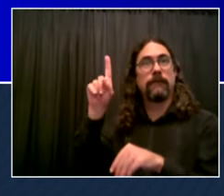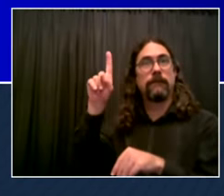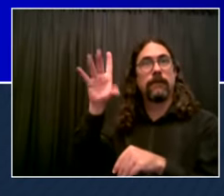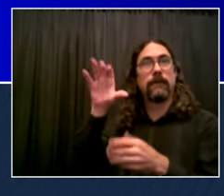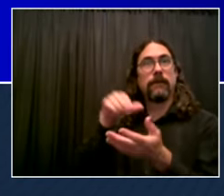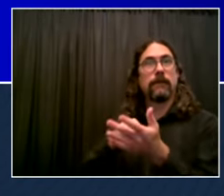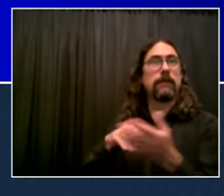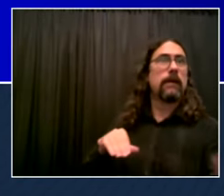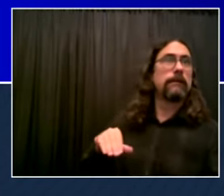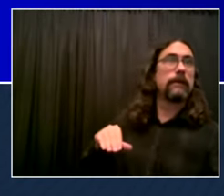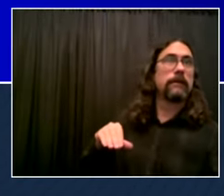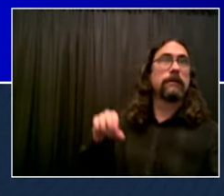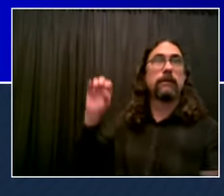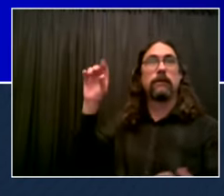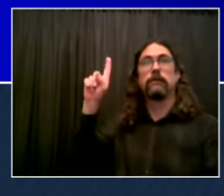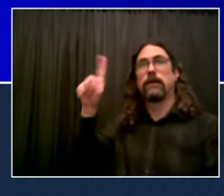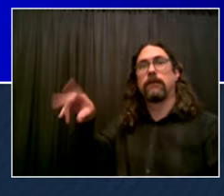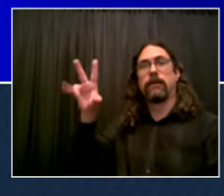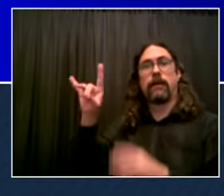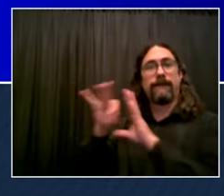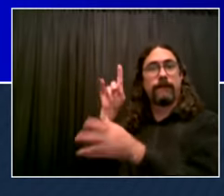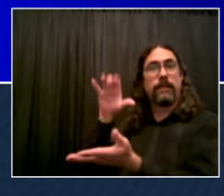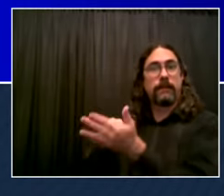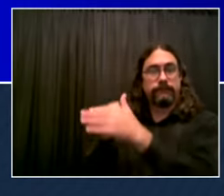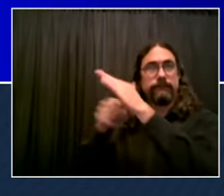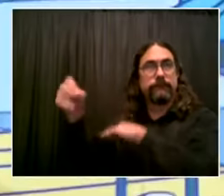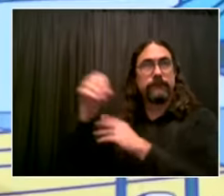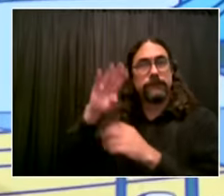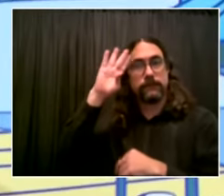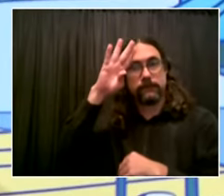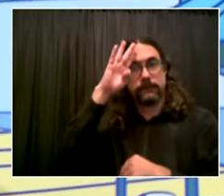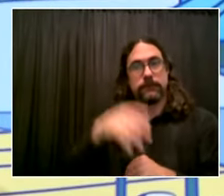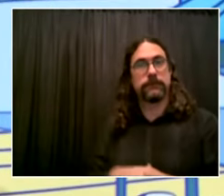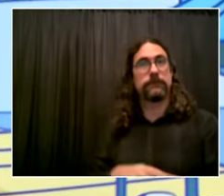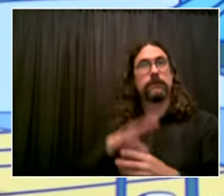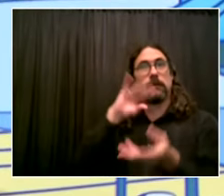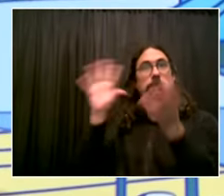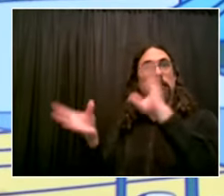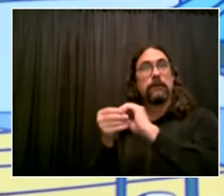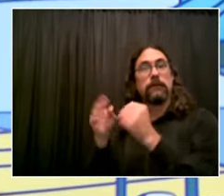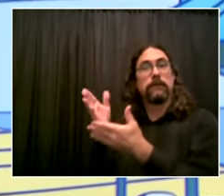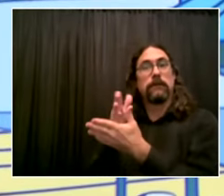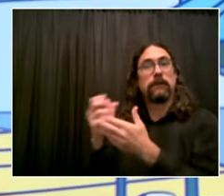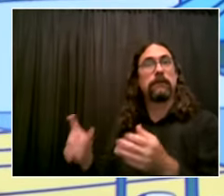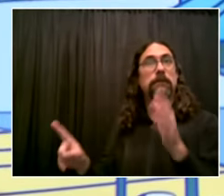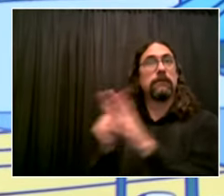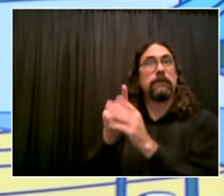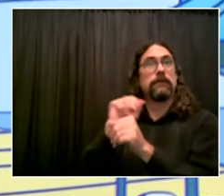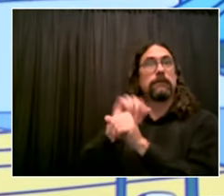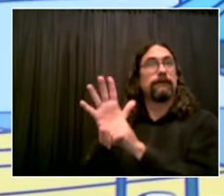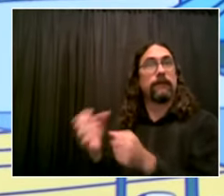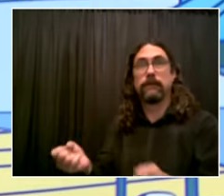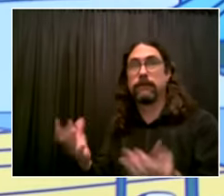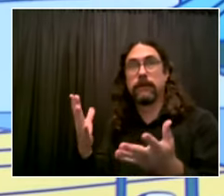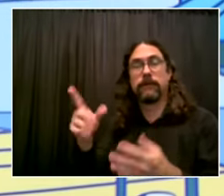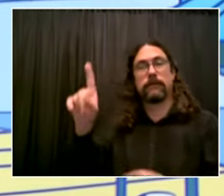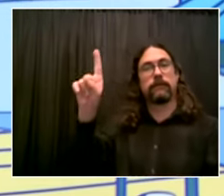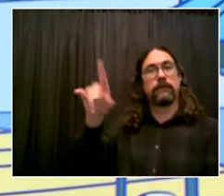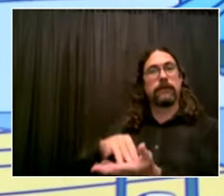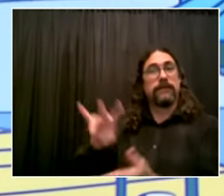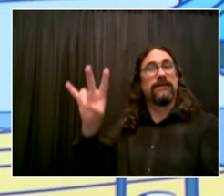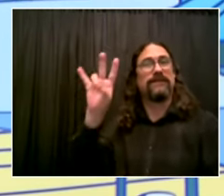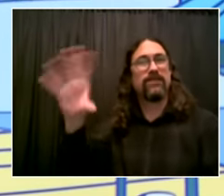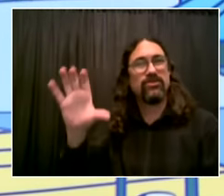report 1700 cases let me do a few words in spanish and the message today is about the mobile vaccination sites